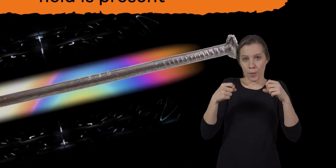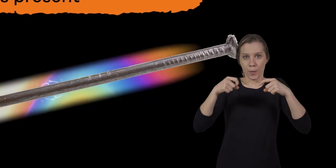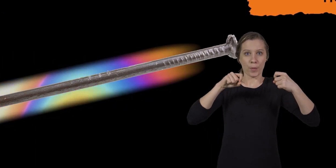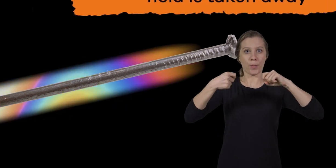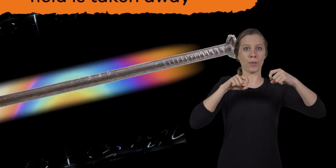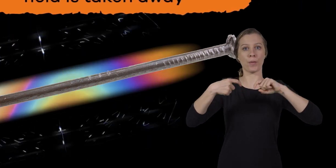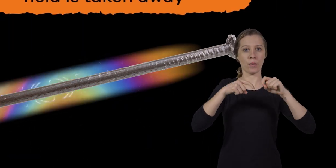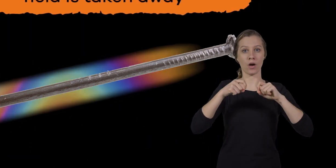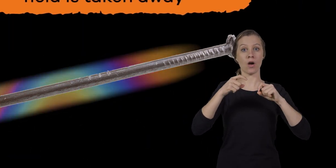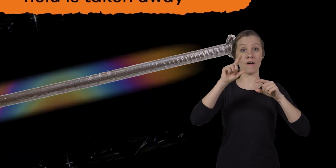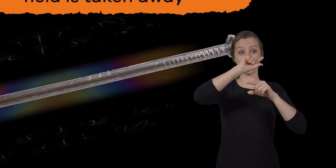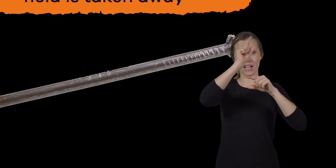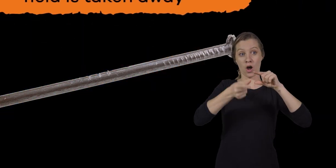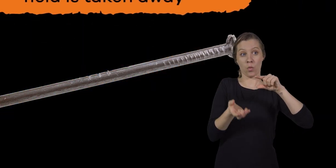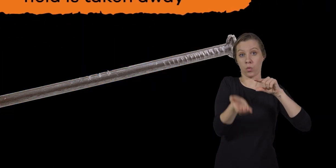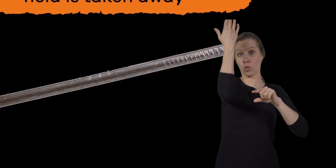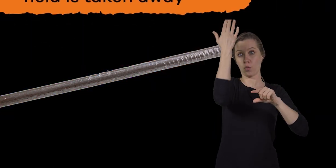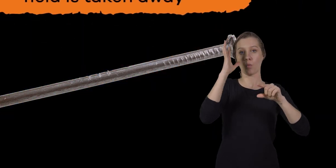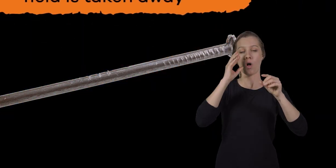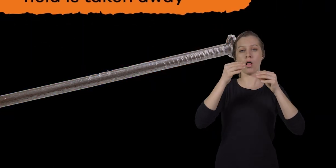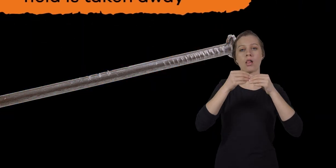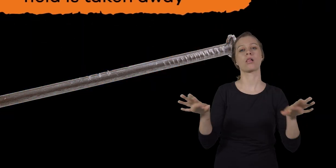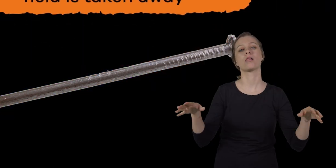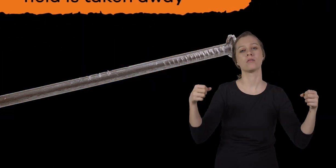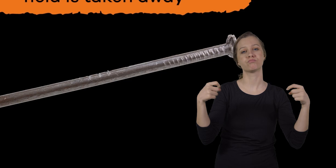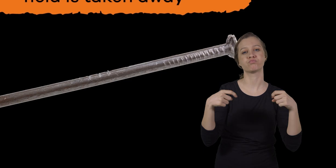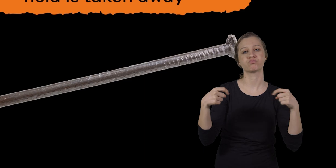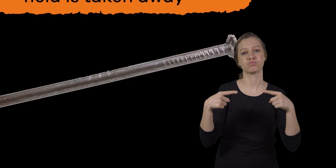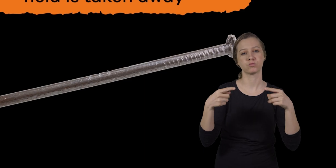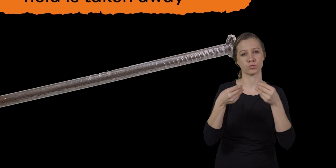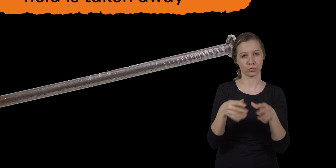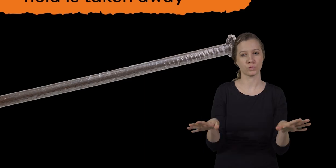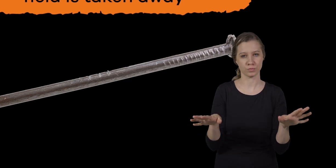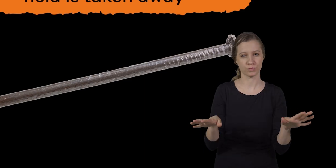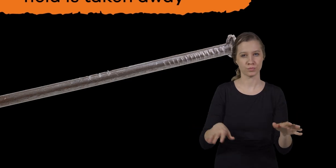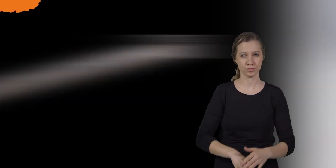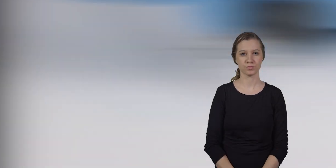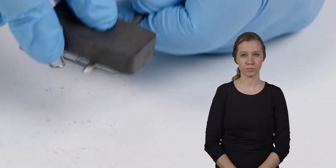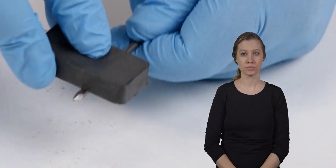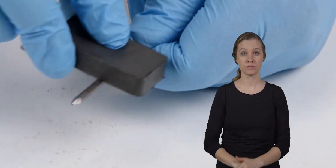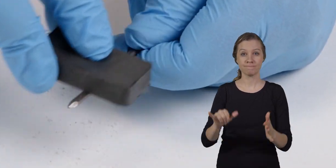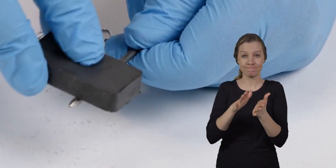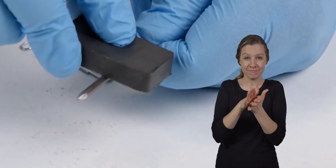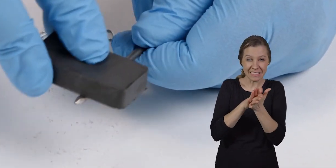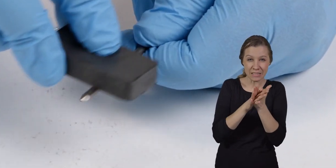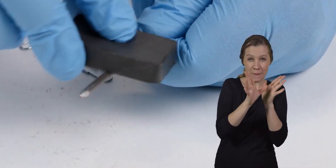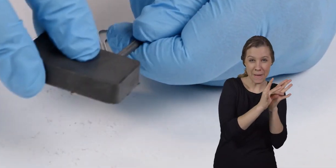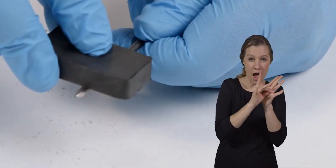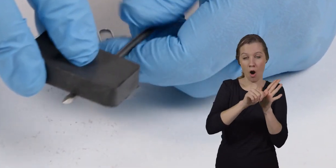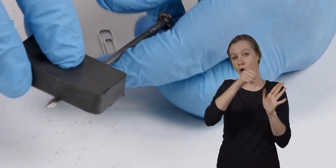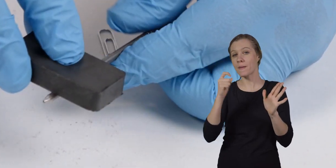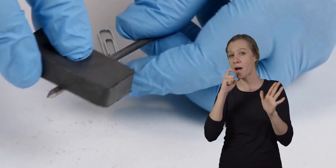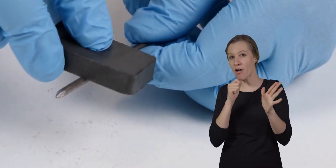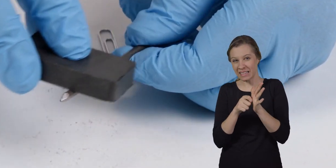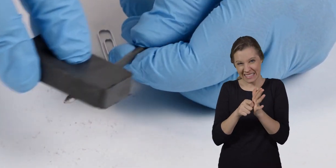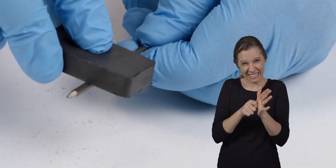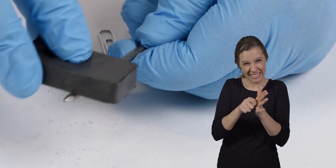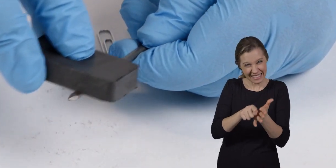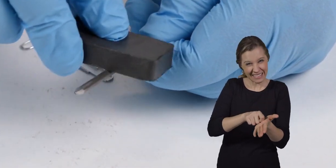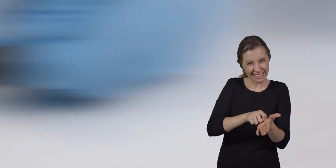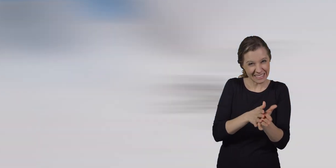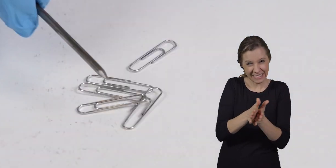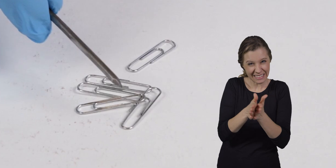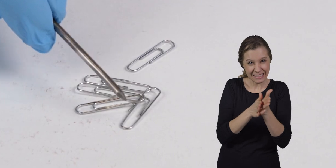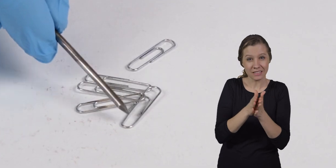present and lose their magnetism when the field is taken away like when you rub a magnet against another piece of